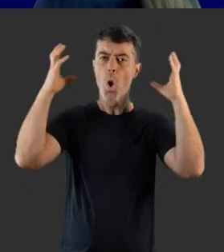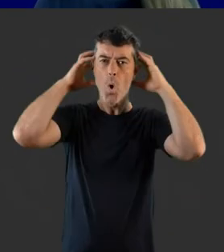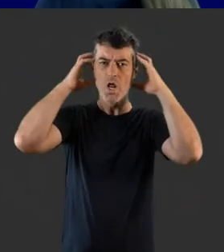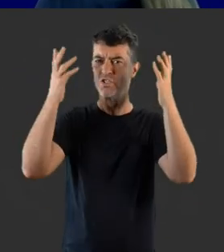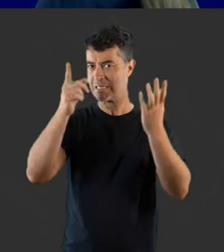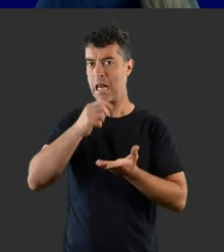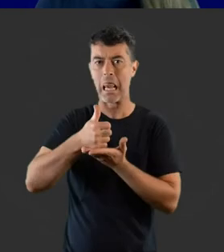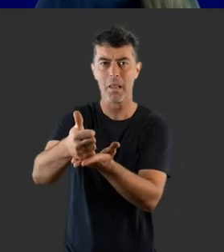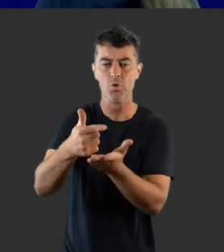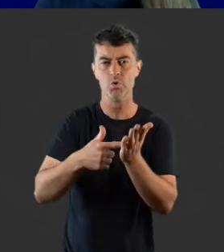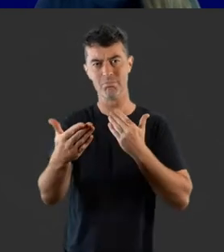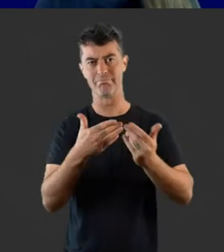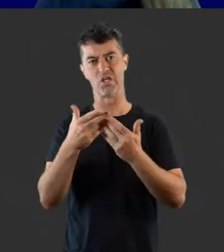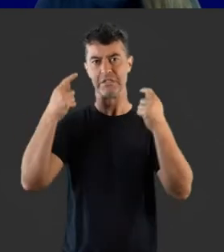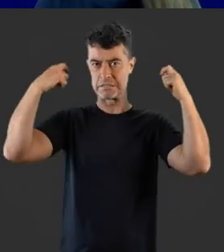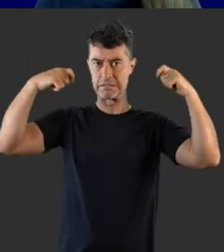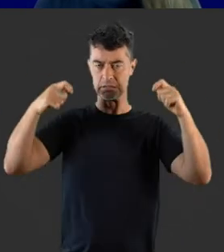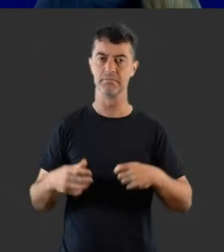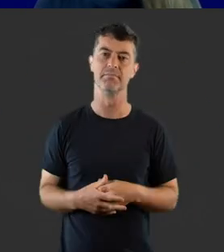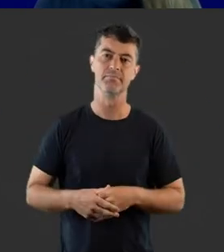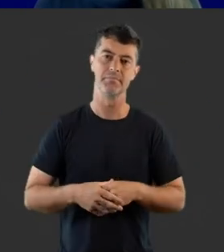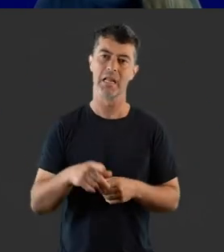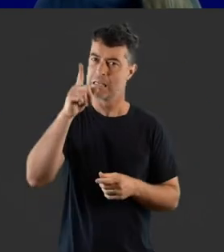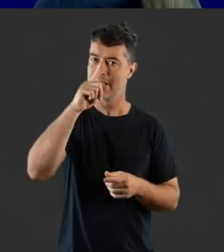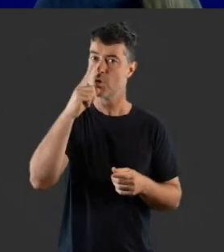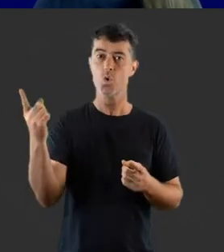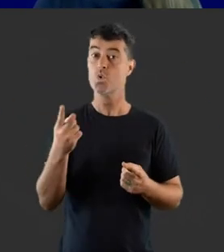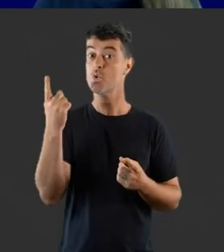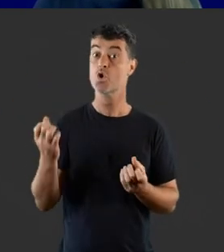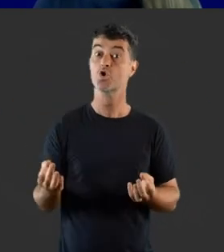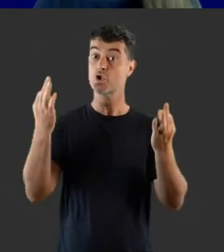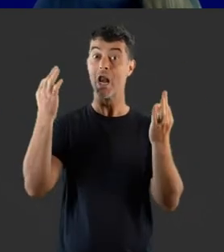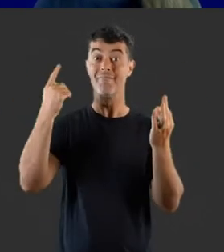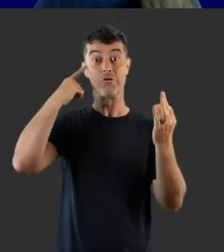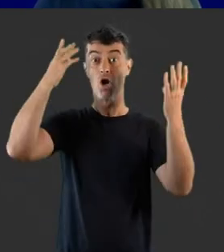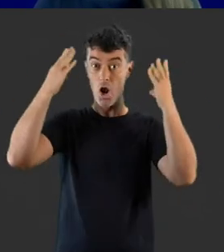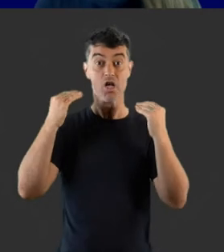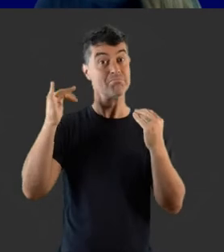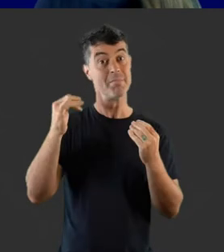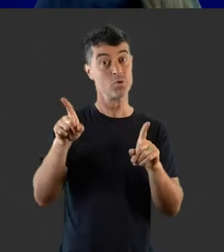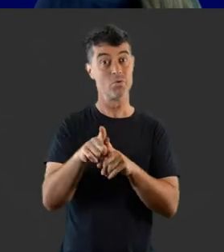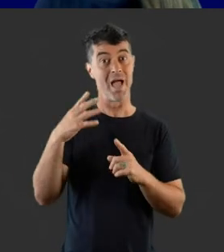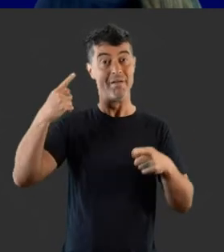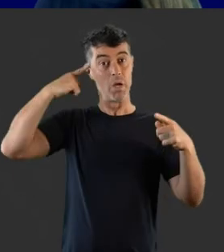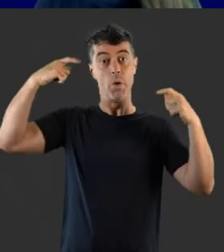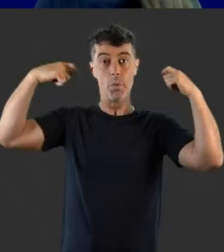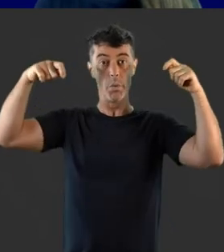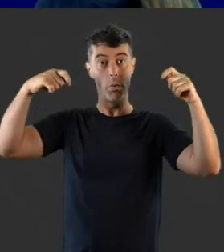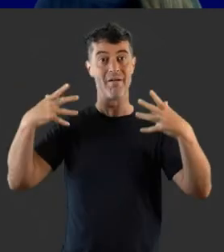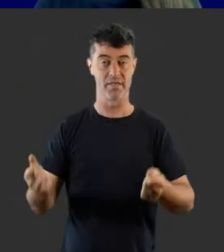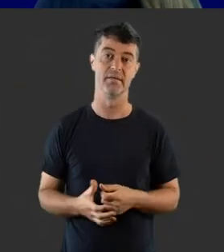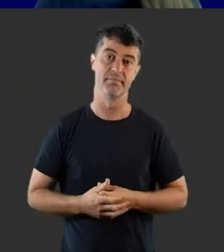An audiologist can assist in the management of tinnitus. People without hearing loss may also experience tinnitus.